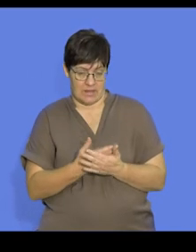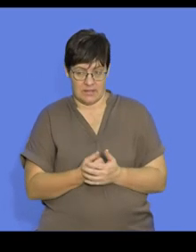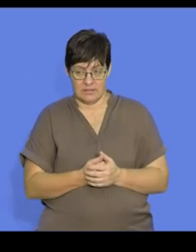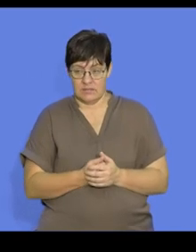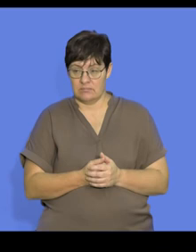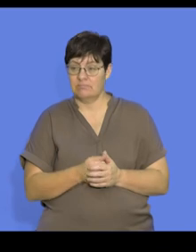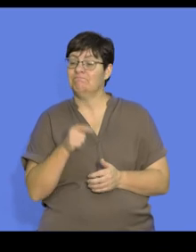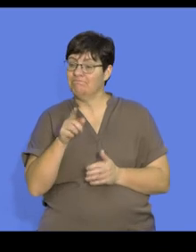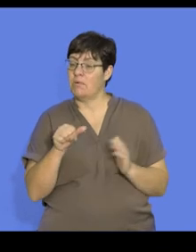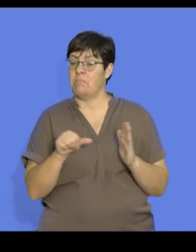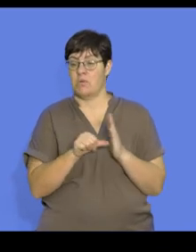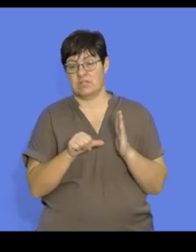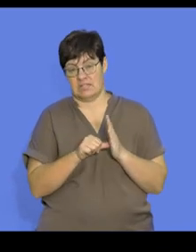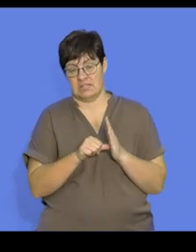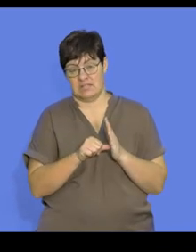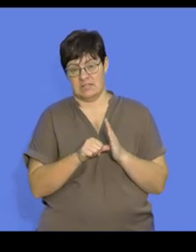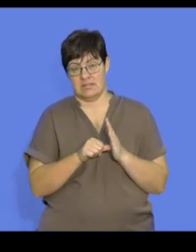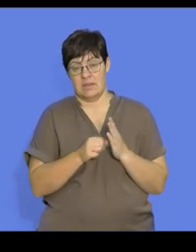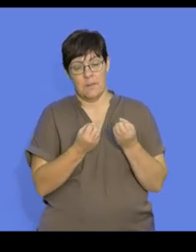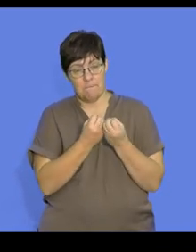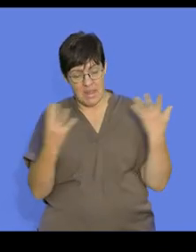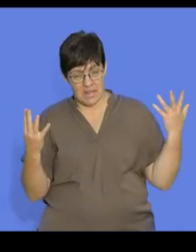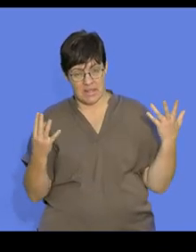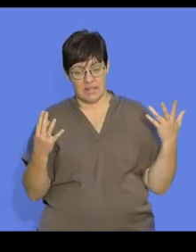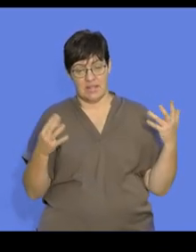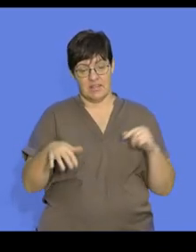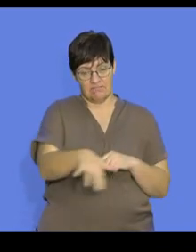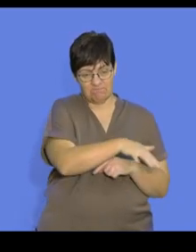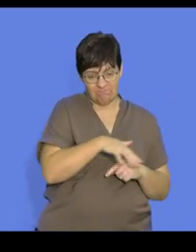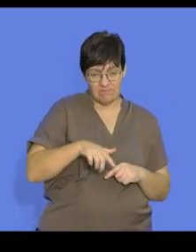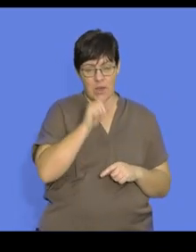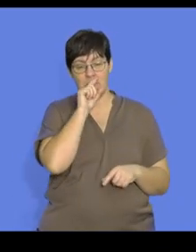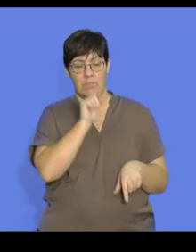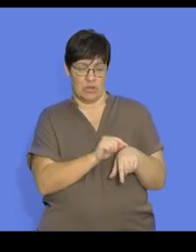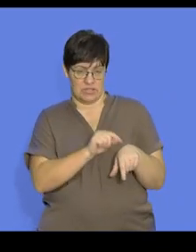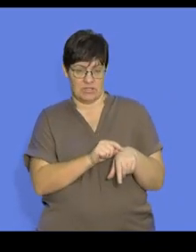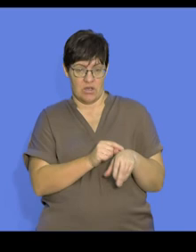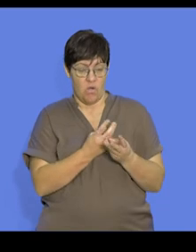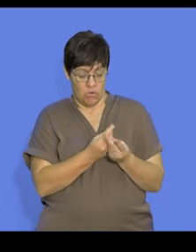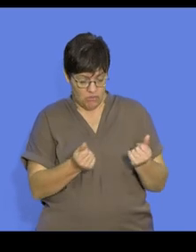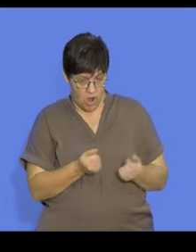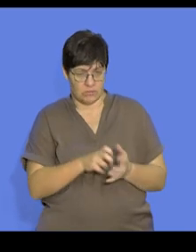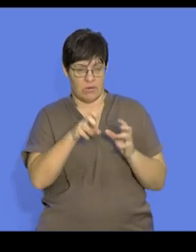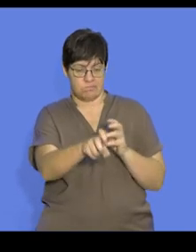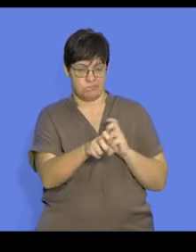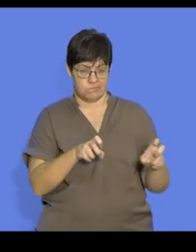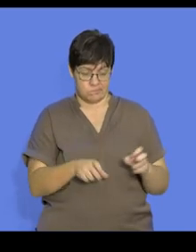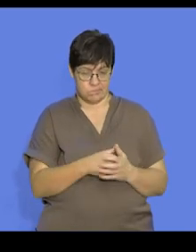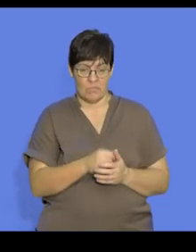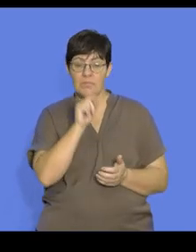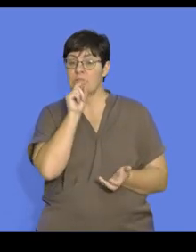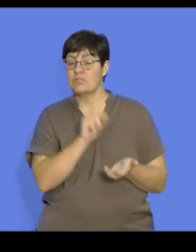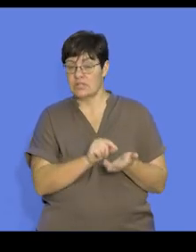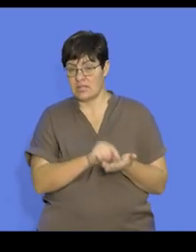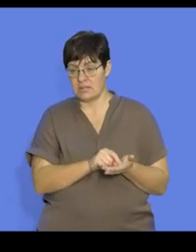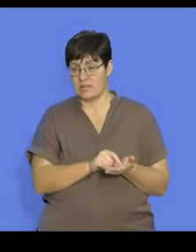And that's an important part of many of our terrestrial birds that lay the eggs on the ground, is that the